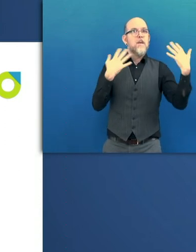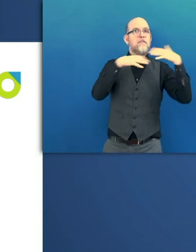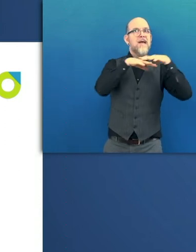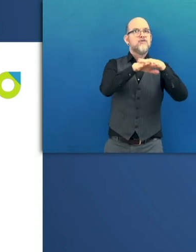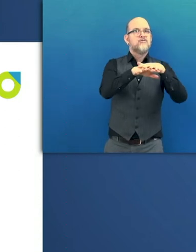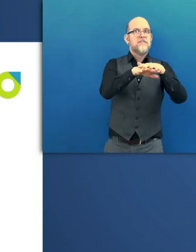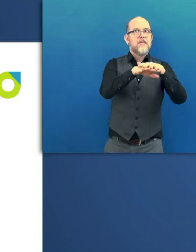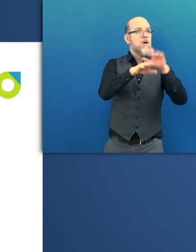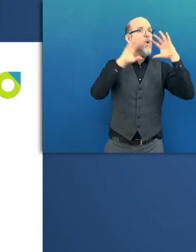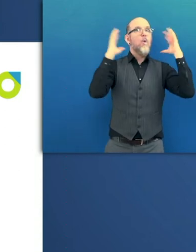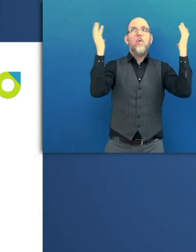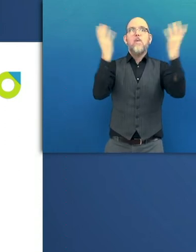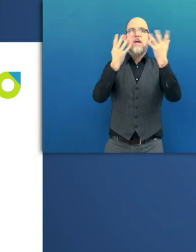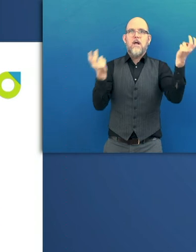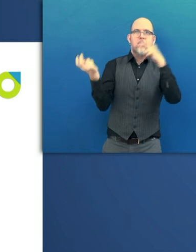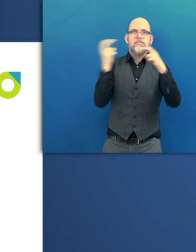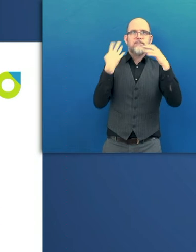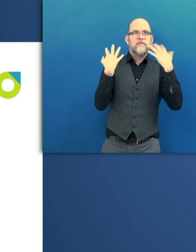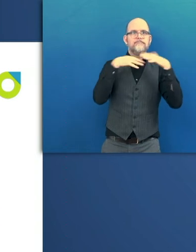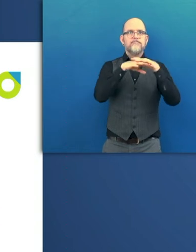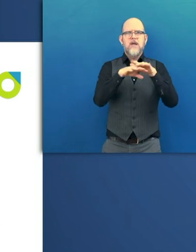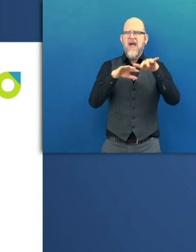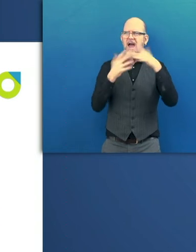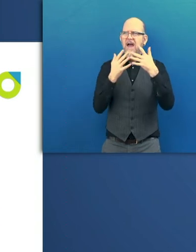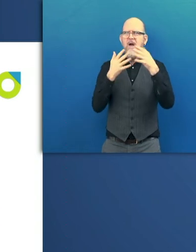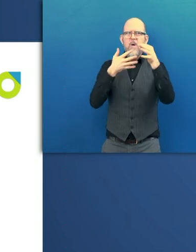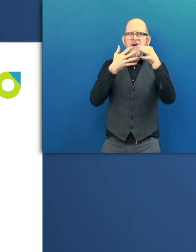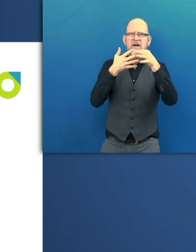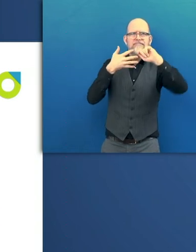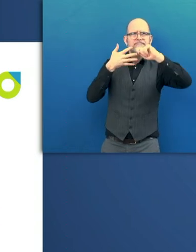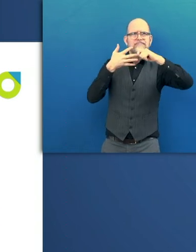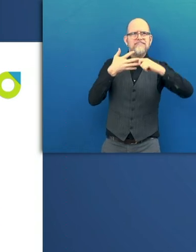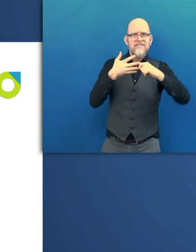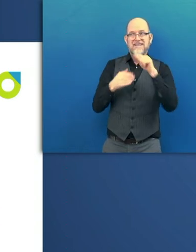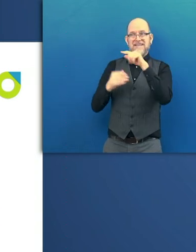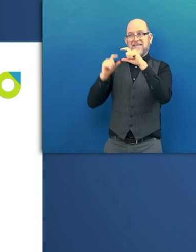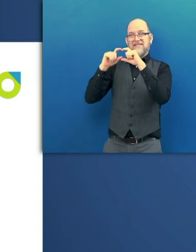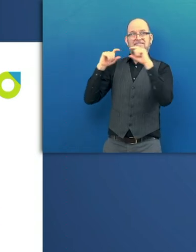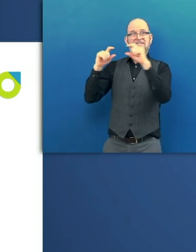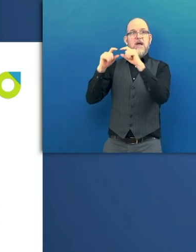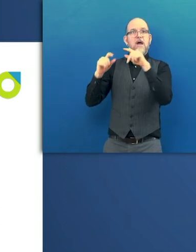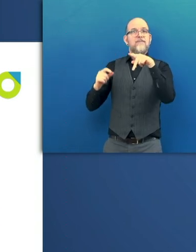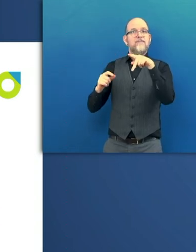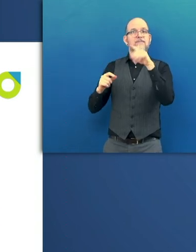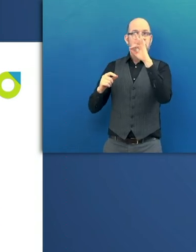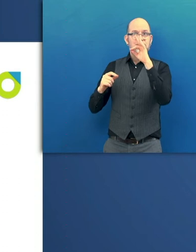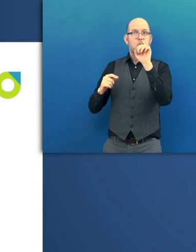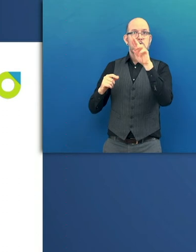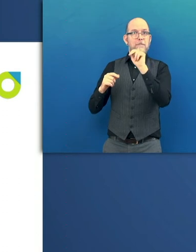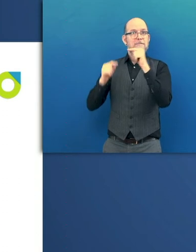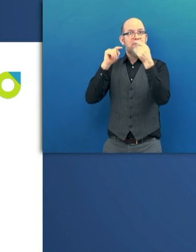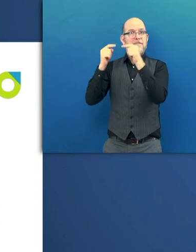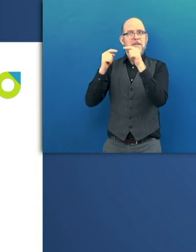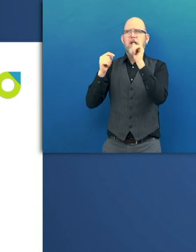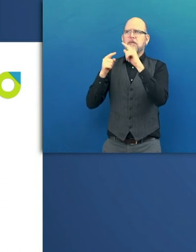want to talk short about the features Vanilla provides us with. At its core is its forum functionality with several discussion types,